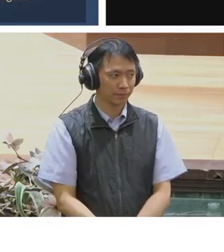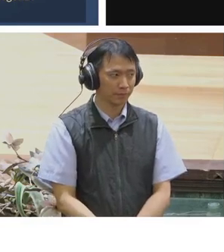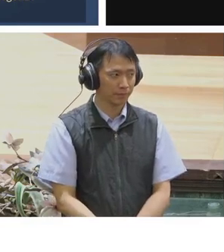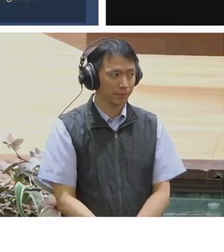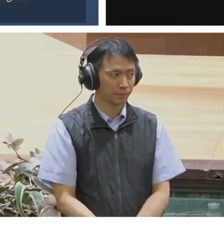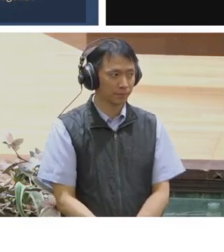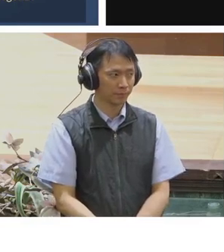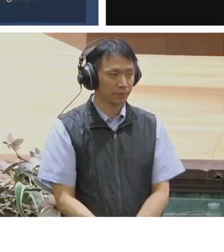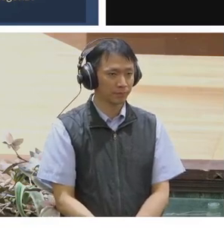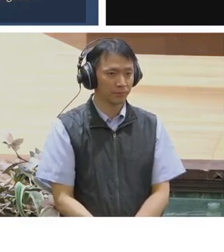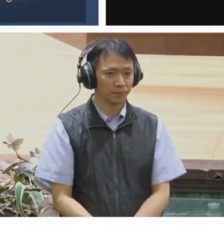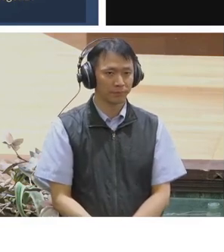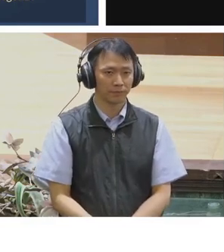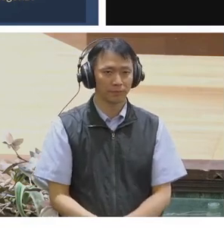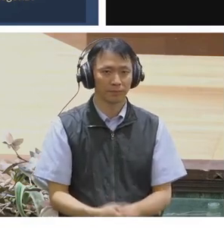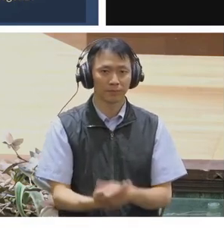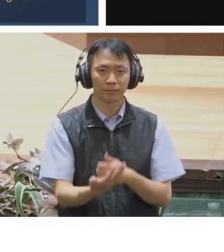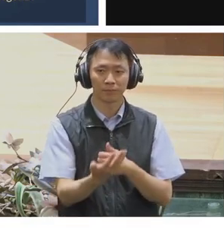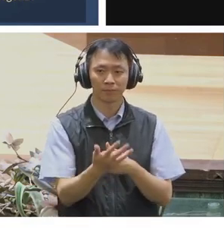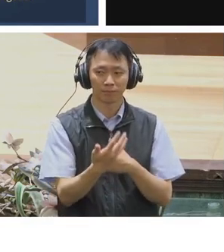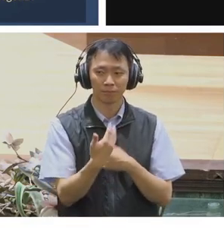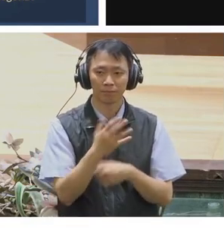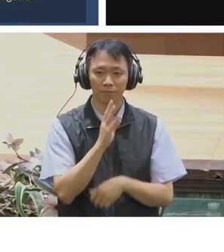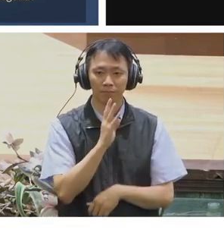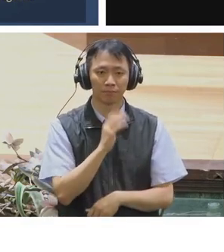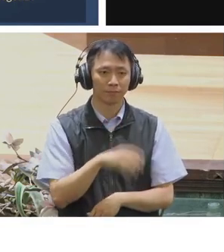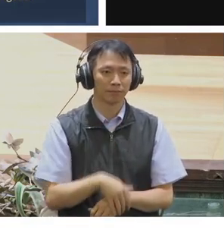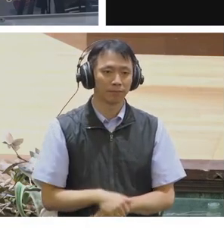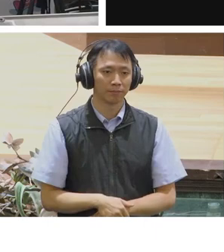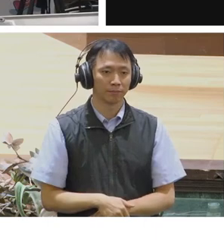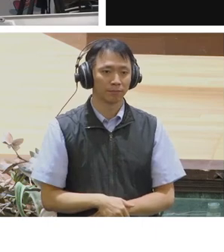Yes, I believe so. Okay, great.